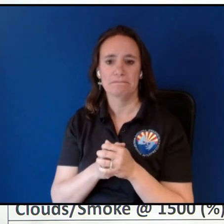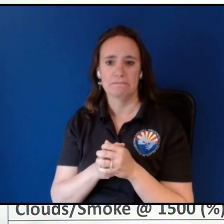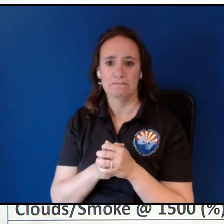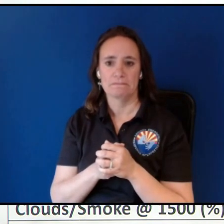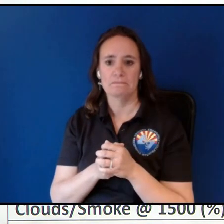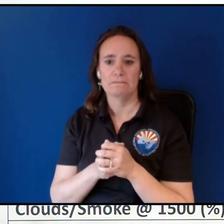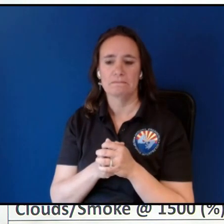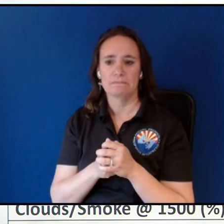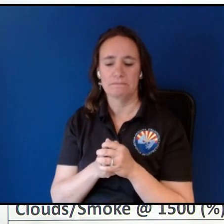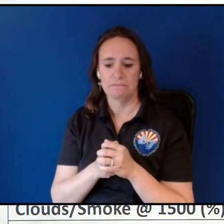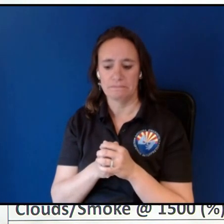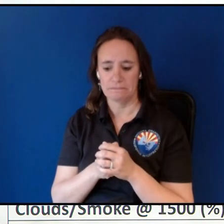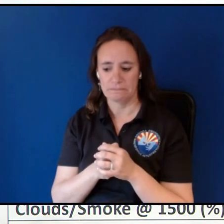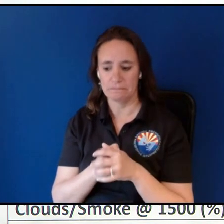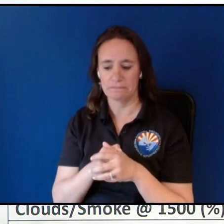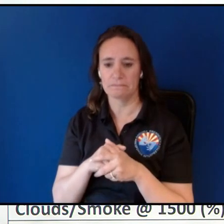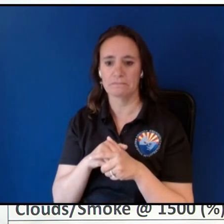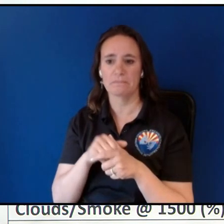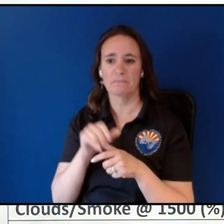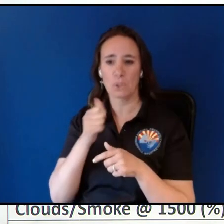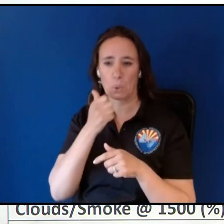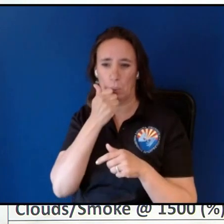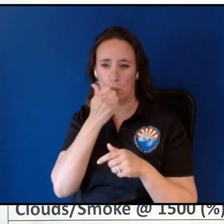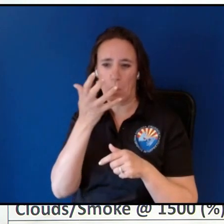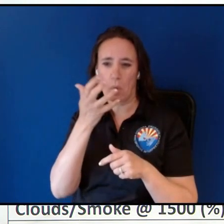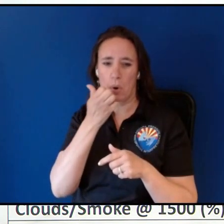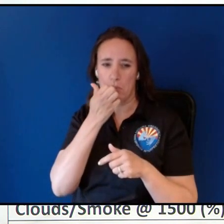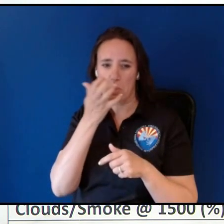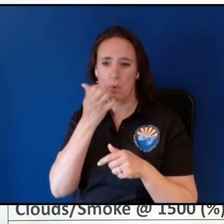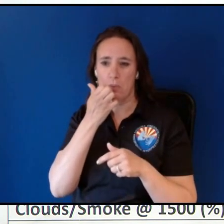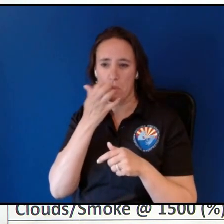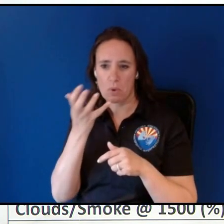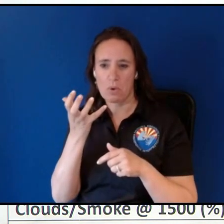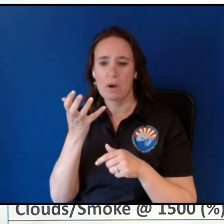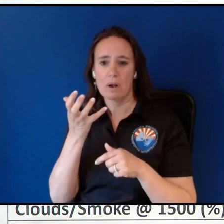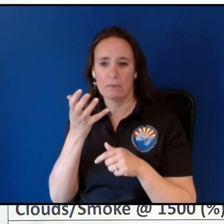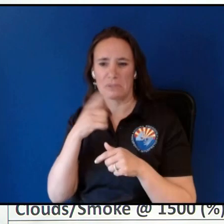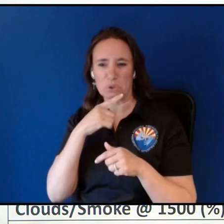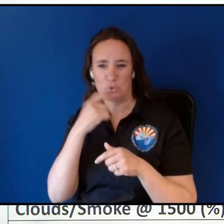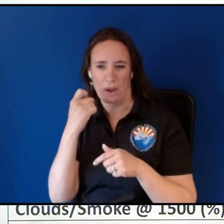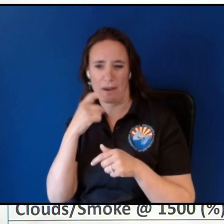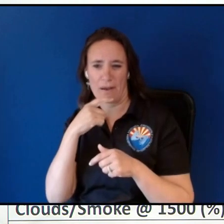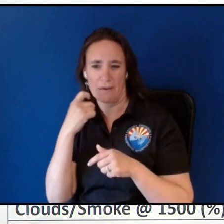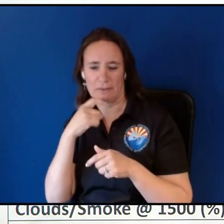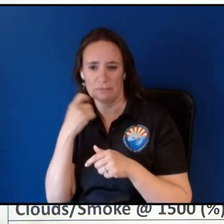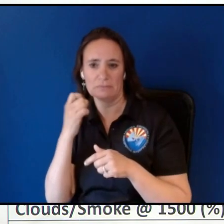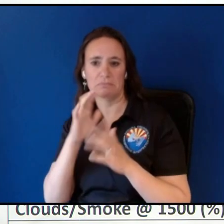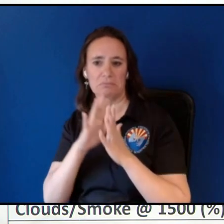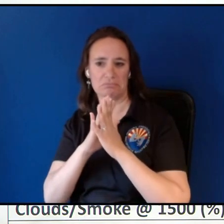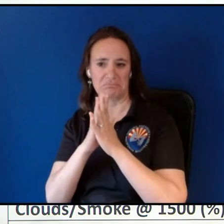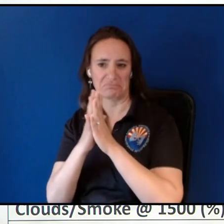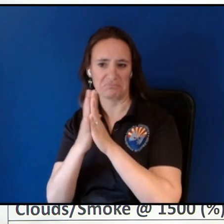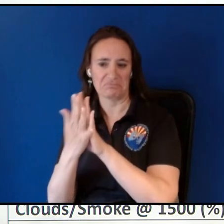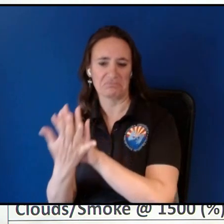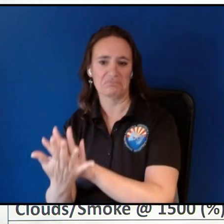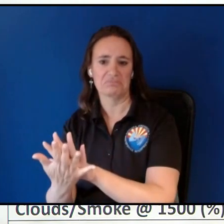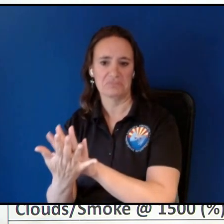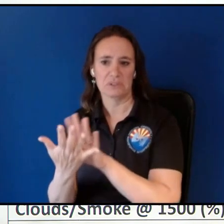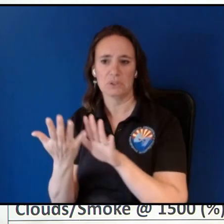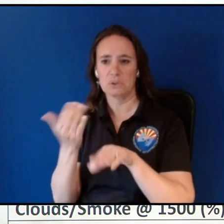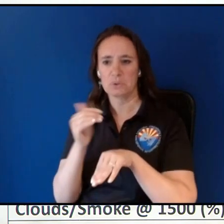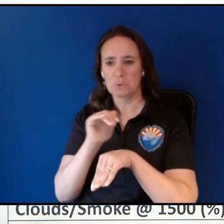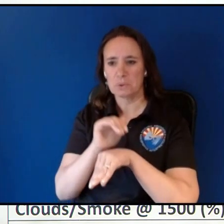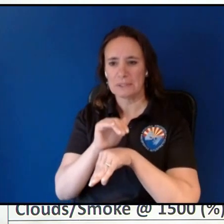increase that warming and that drying trend so for tonight we're looking at considerably poorer overnight